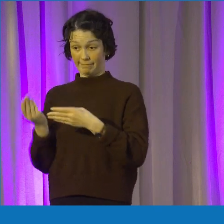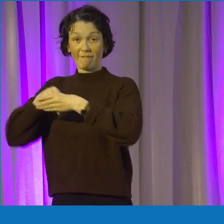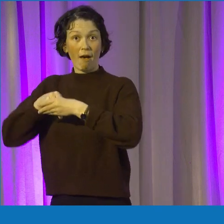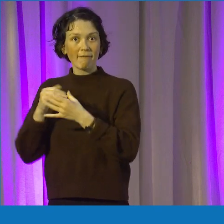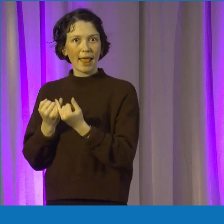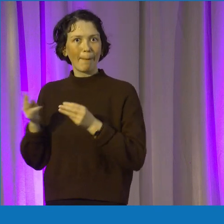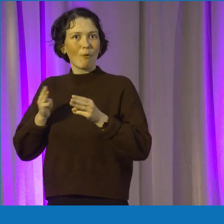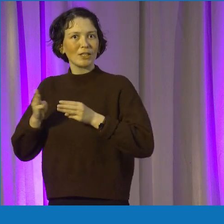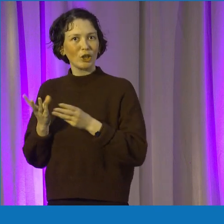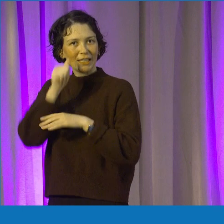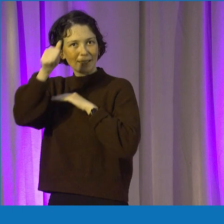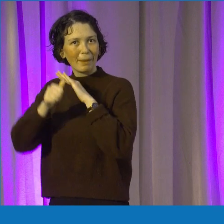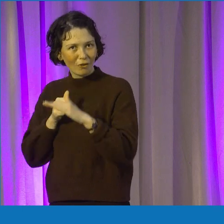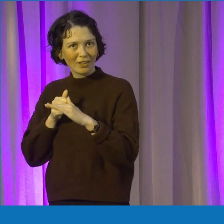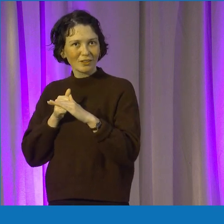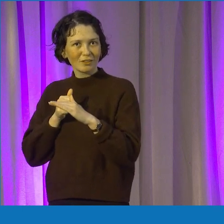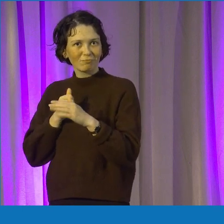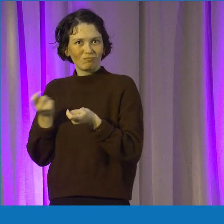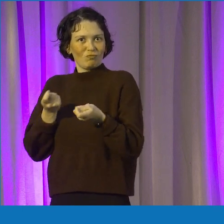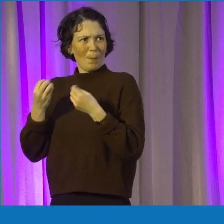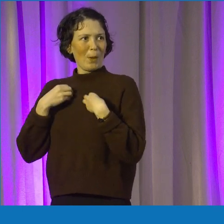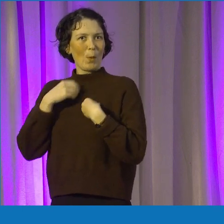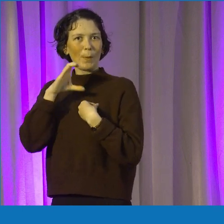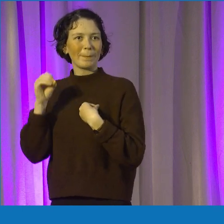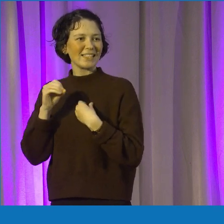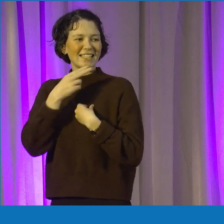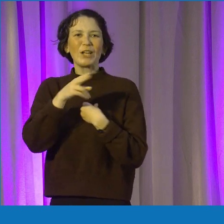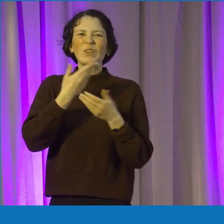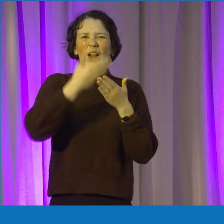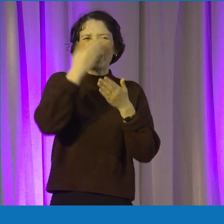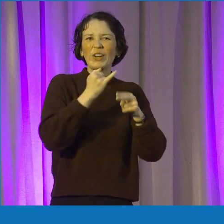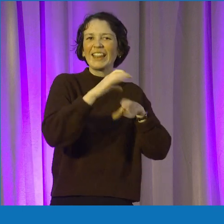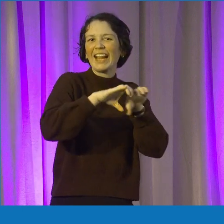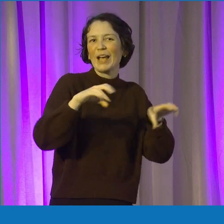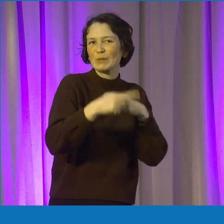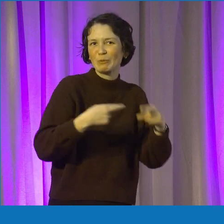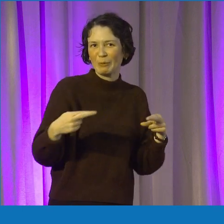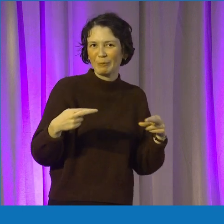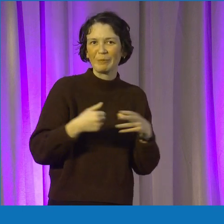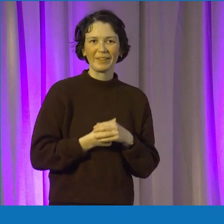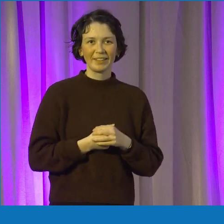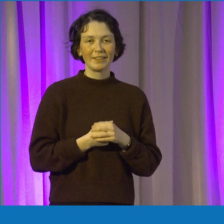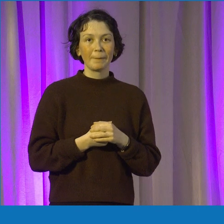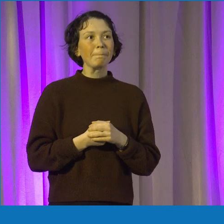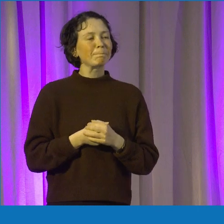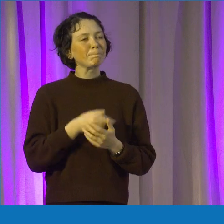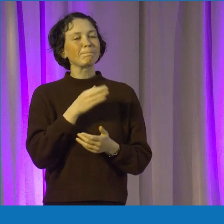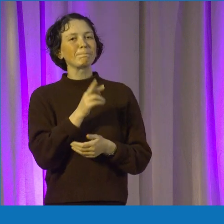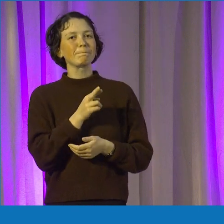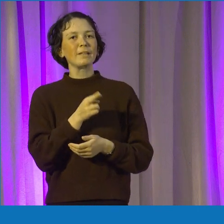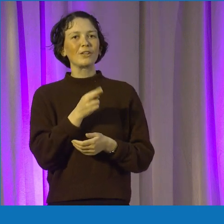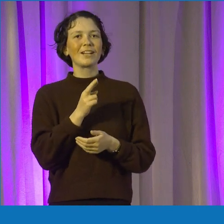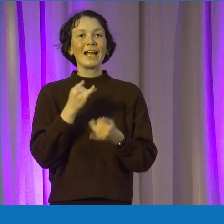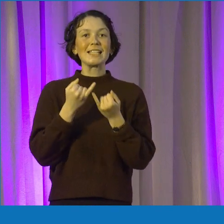involved in it, listening to the speakers, is I think you learn a lot that you wouldn't really necessarily from your course. Absolutely. It's this concept of the entrepreneurial